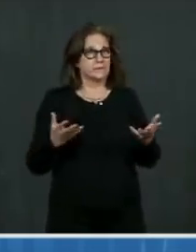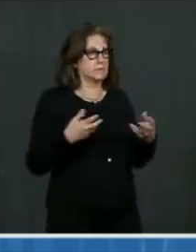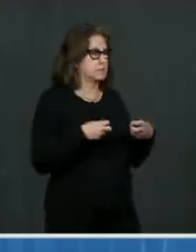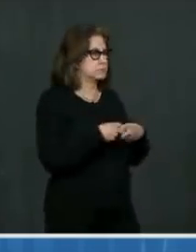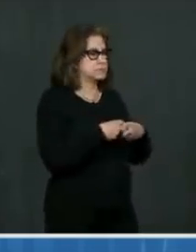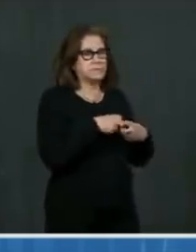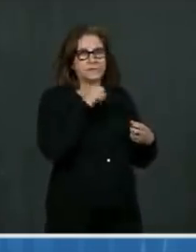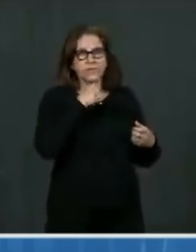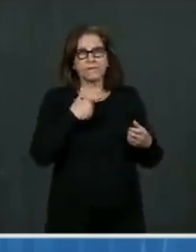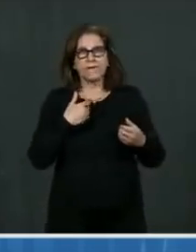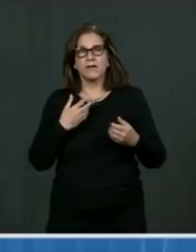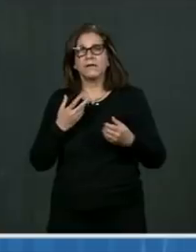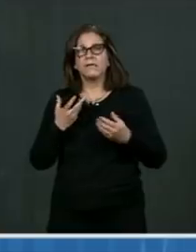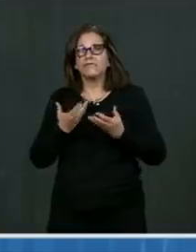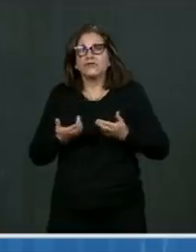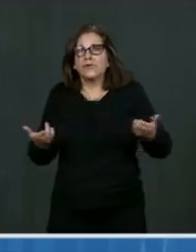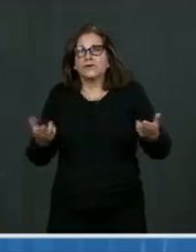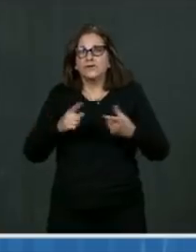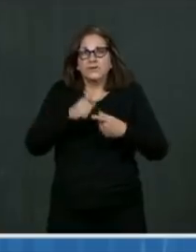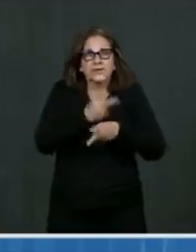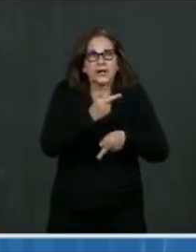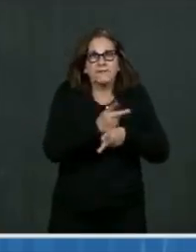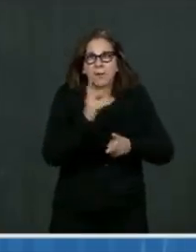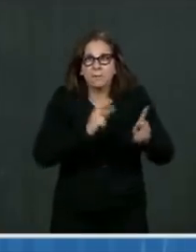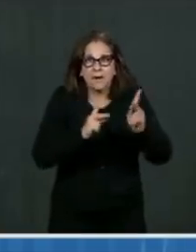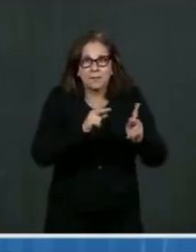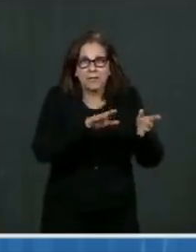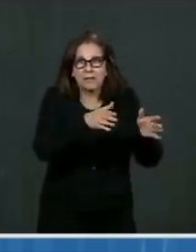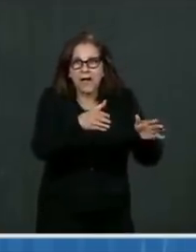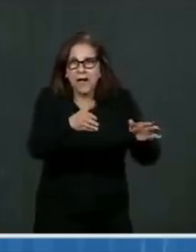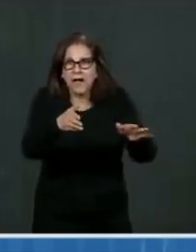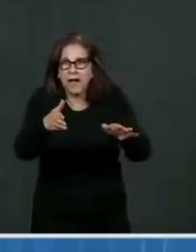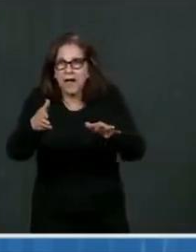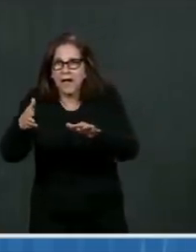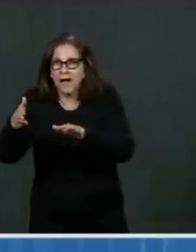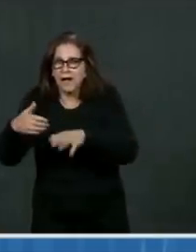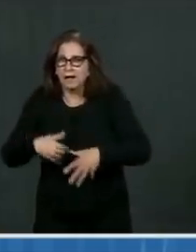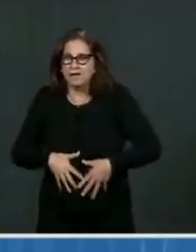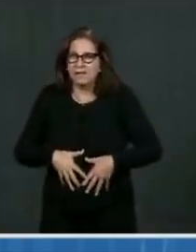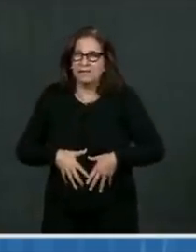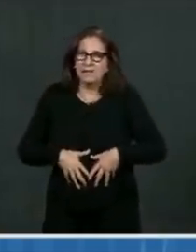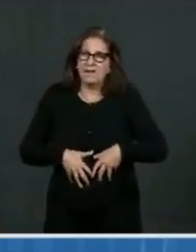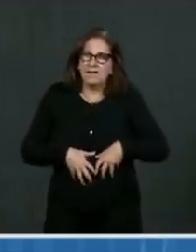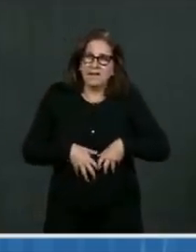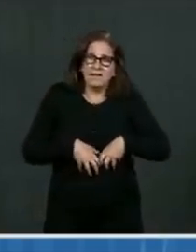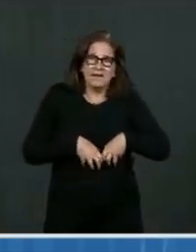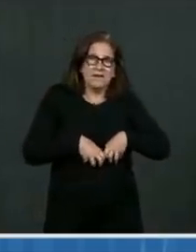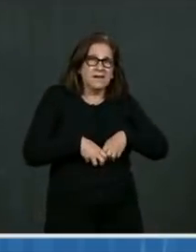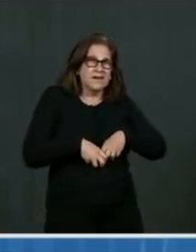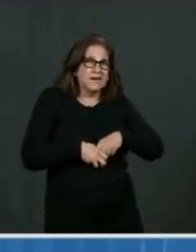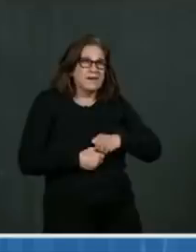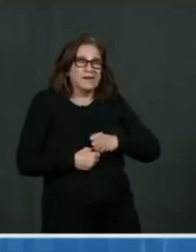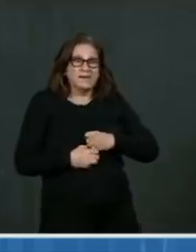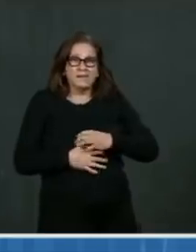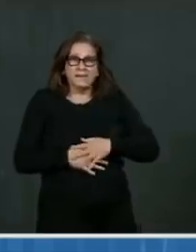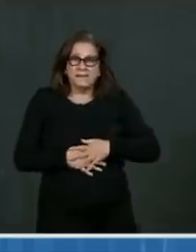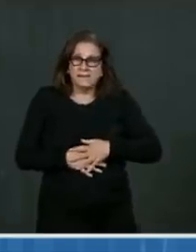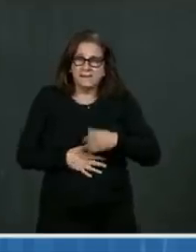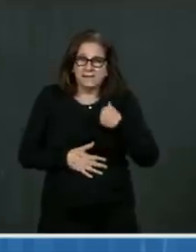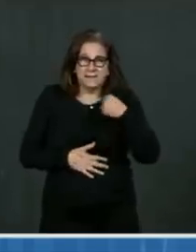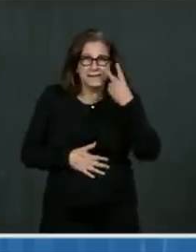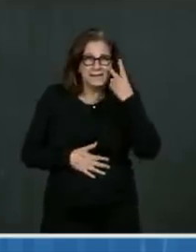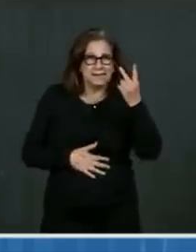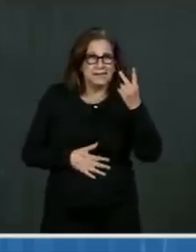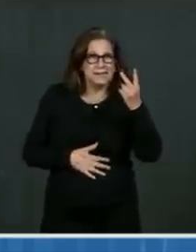I know that feeling of nausea when you read the crisis standards of care and you wonder whether there are going to be enough ventilators to go